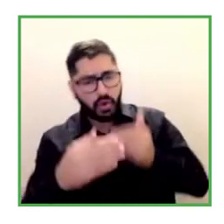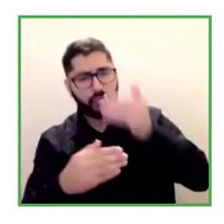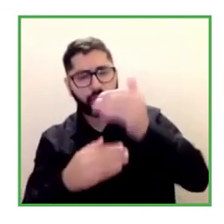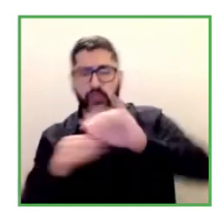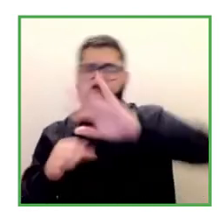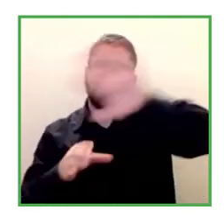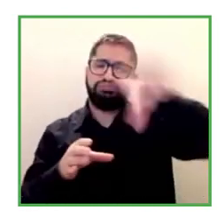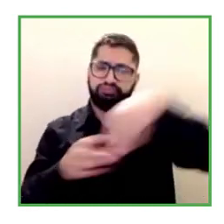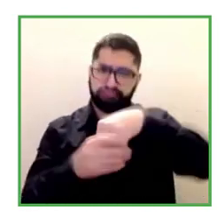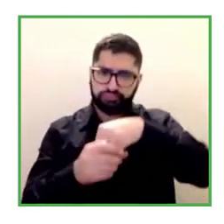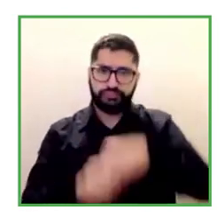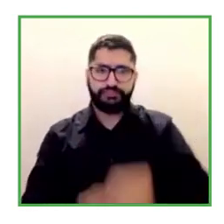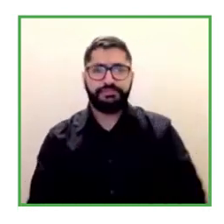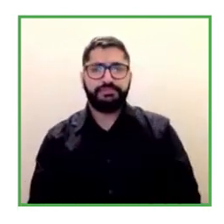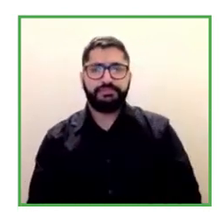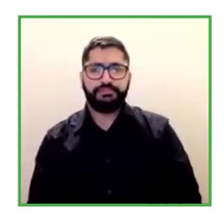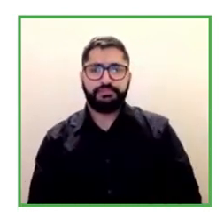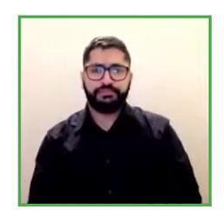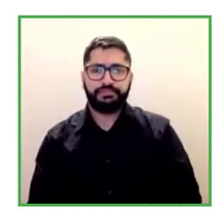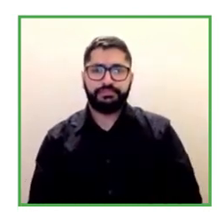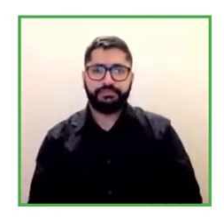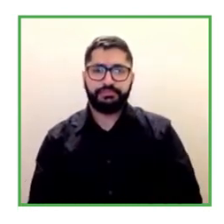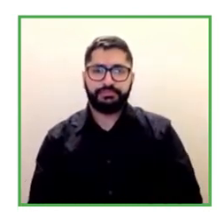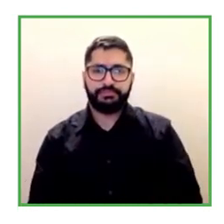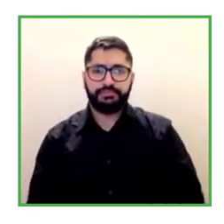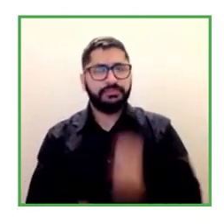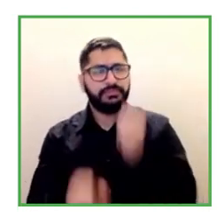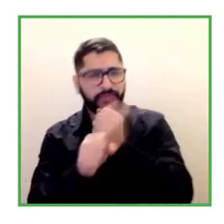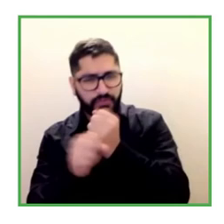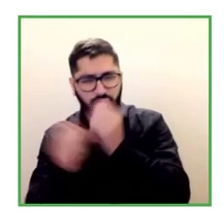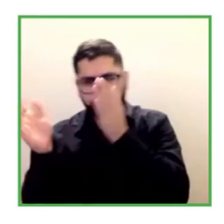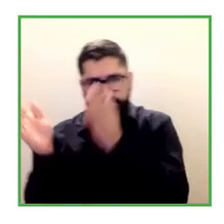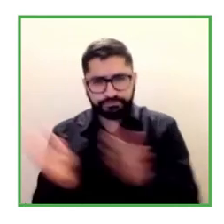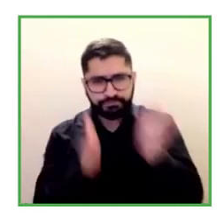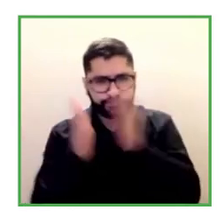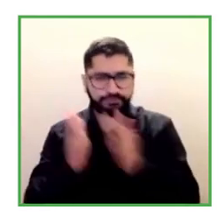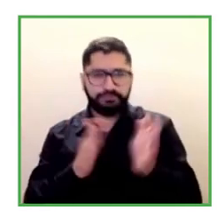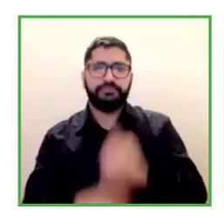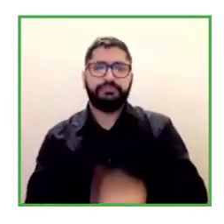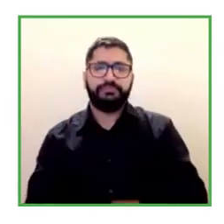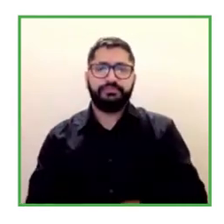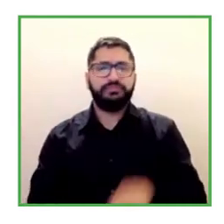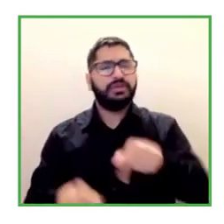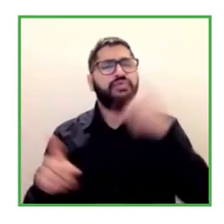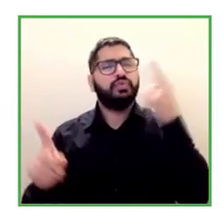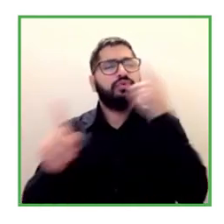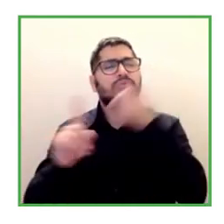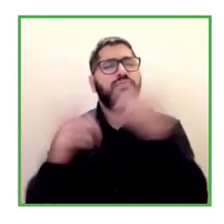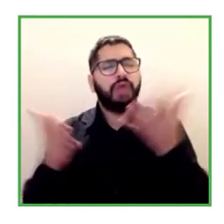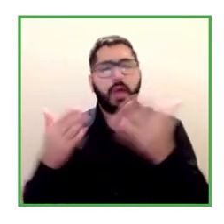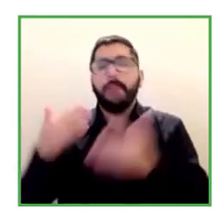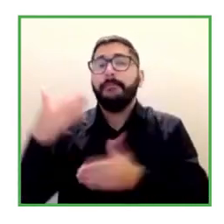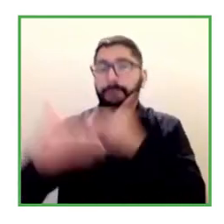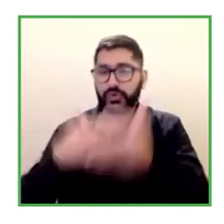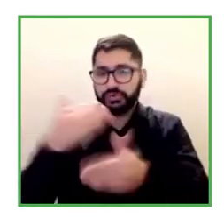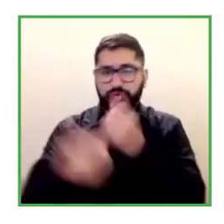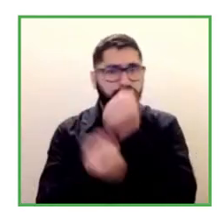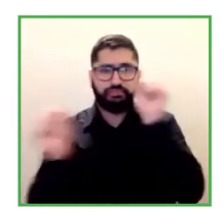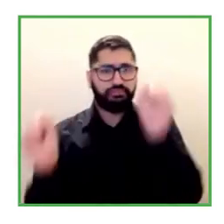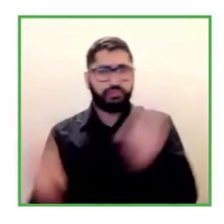processes. without implementing adjustments in this process we won't be able to guarantee